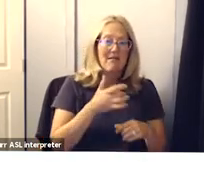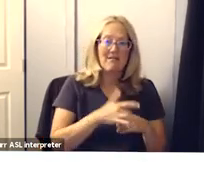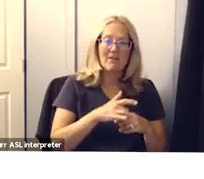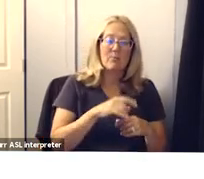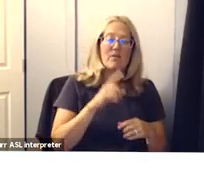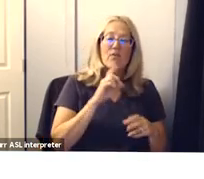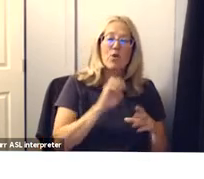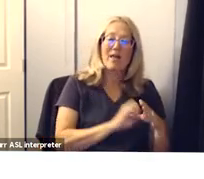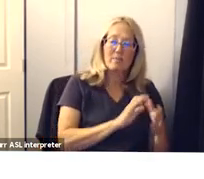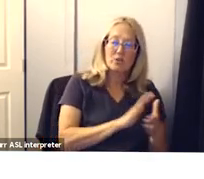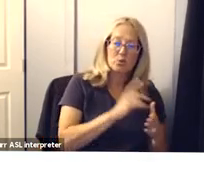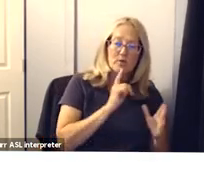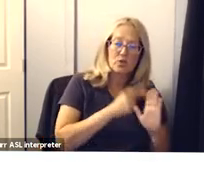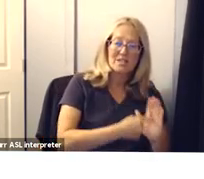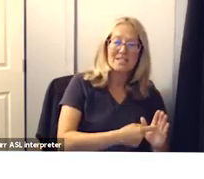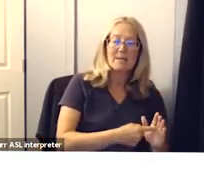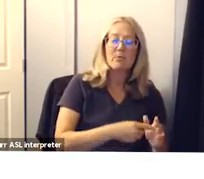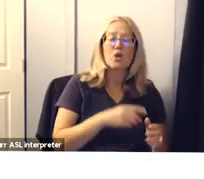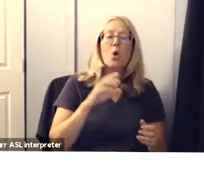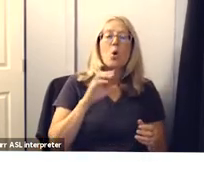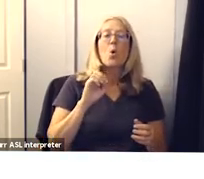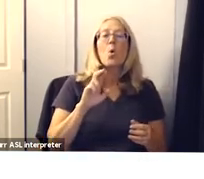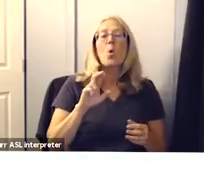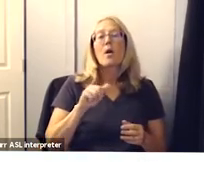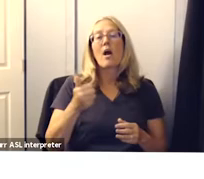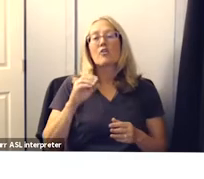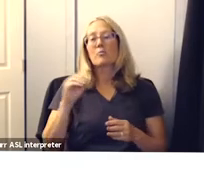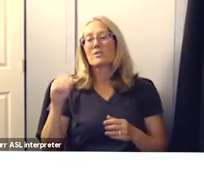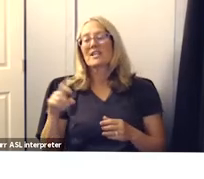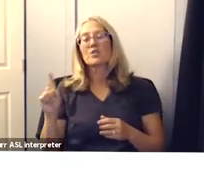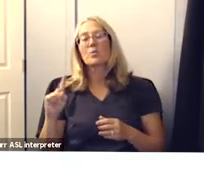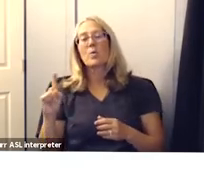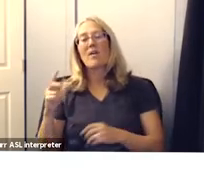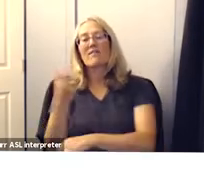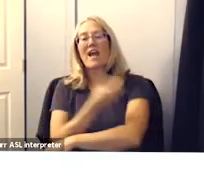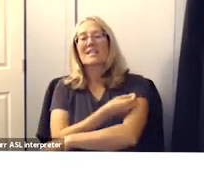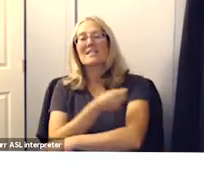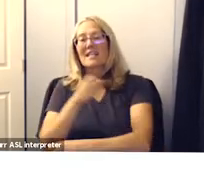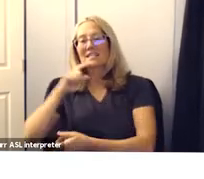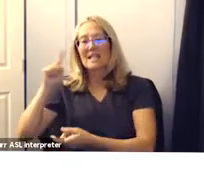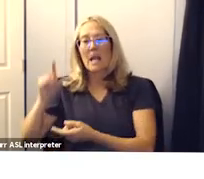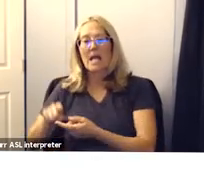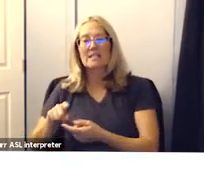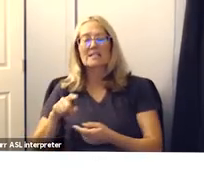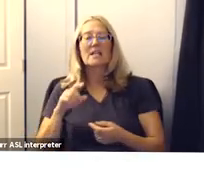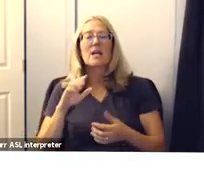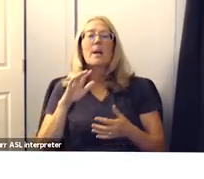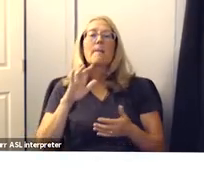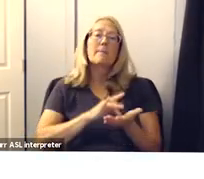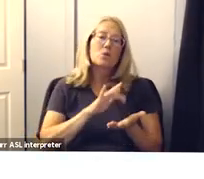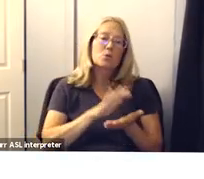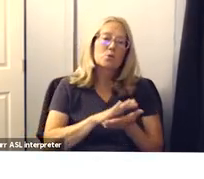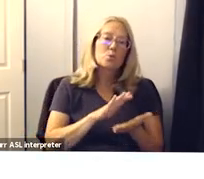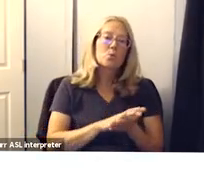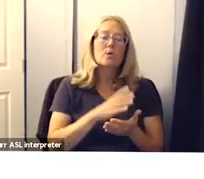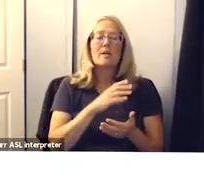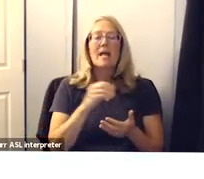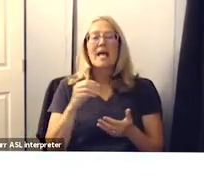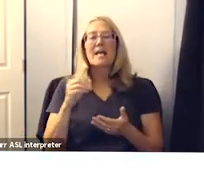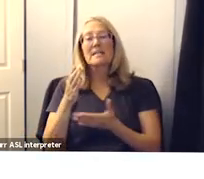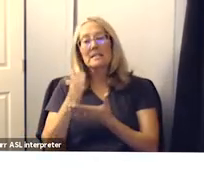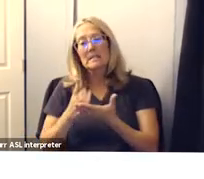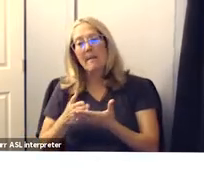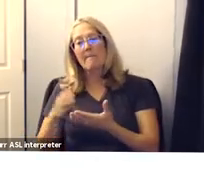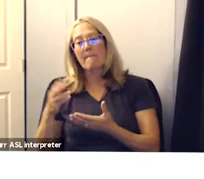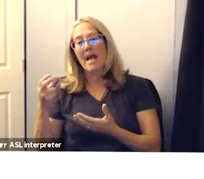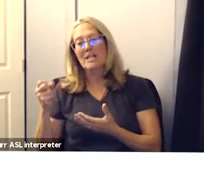or where lower percentages of individuals have been vaccinated such as junior high and to a lesser extent high schools